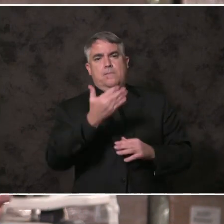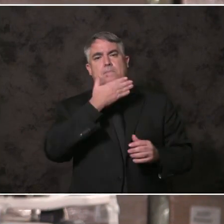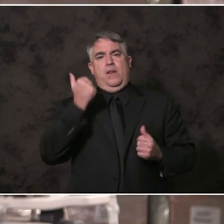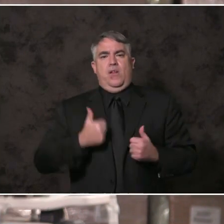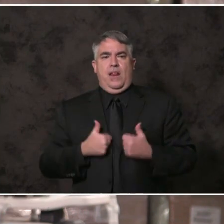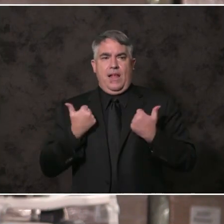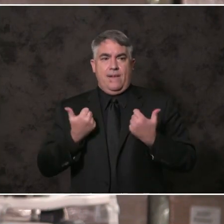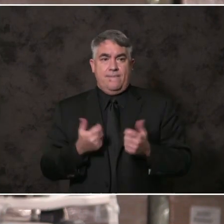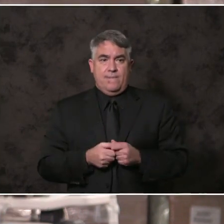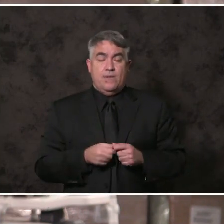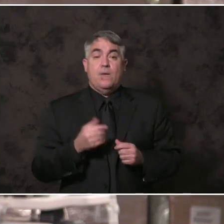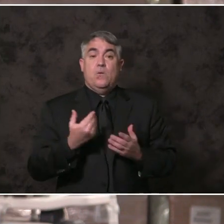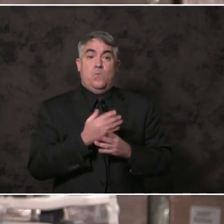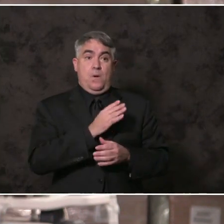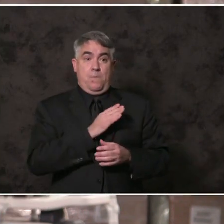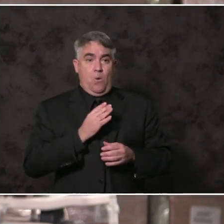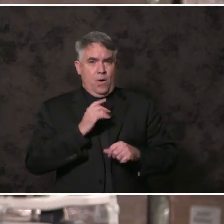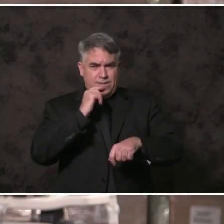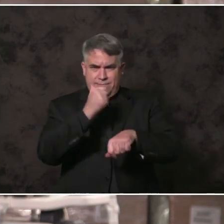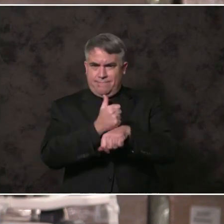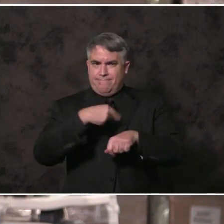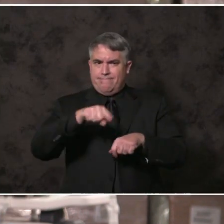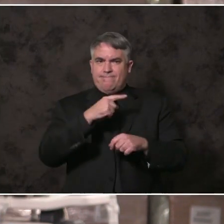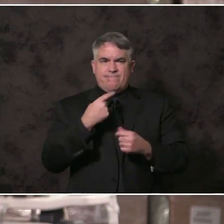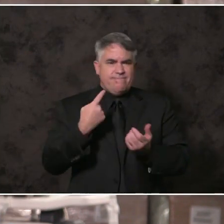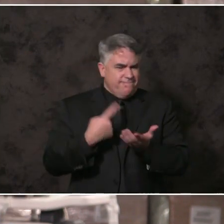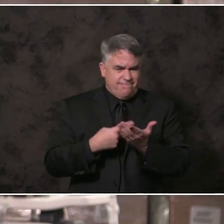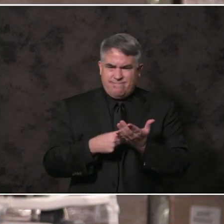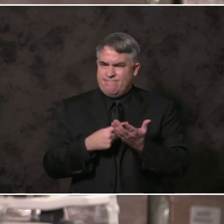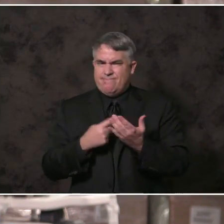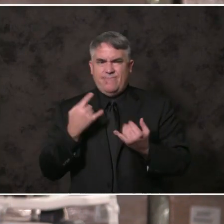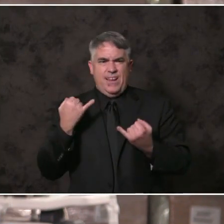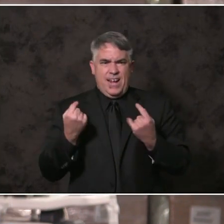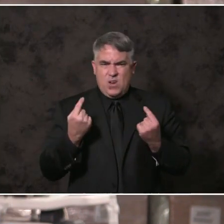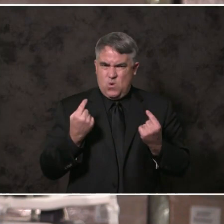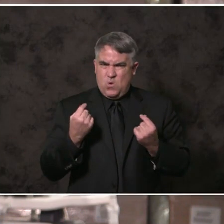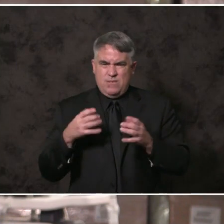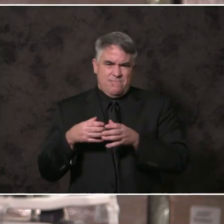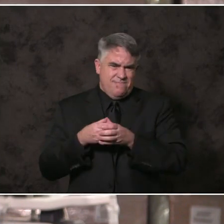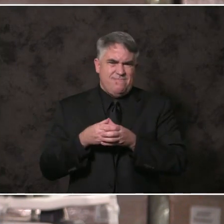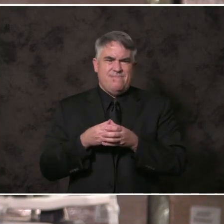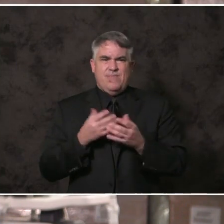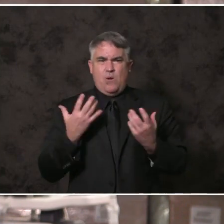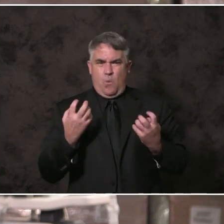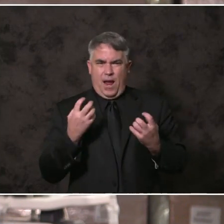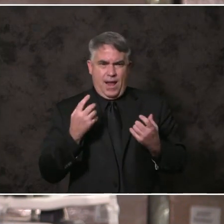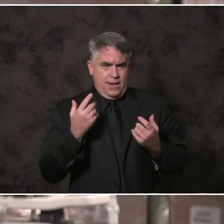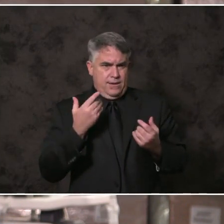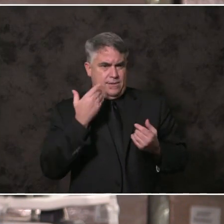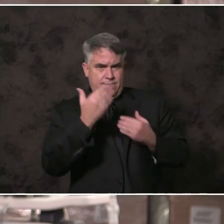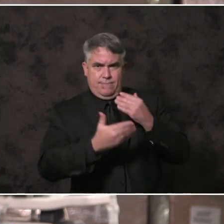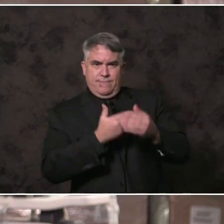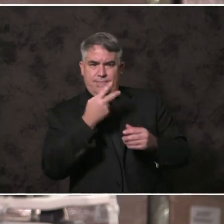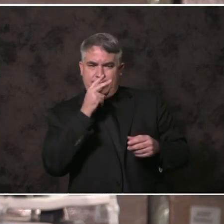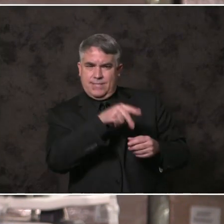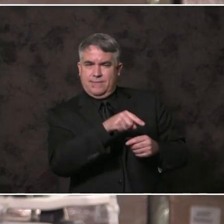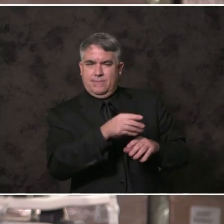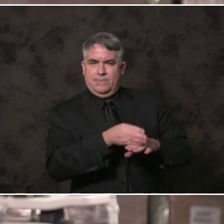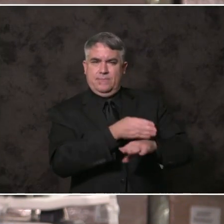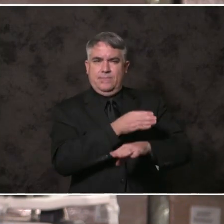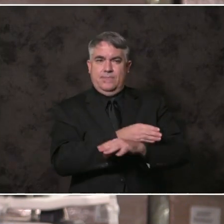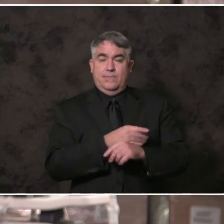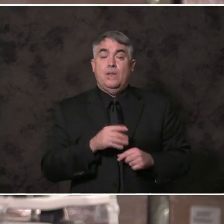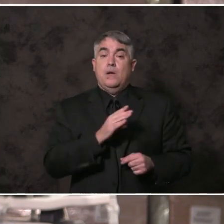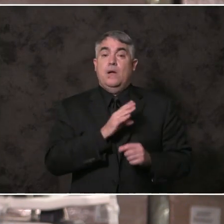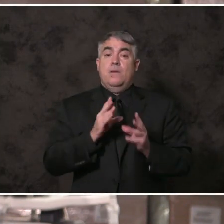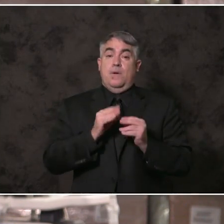time to pull all of these efforts together with a clear path moving forward. I have called a special meeting of the Board of Supervisors on